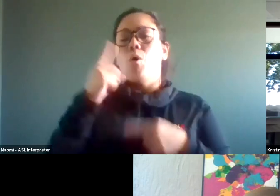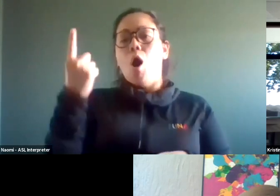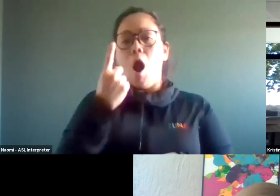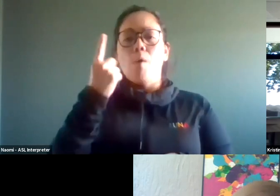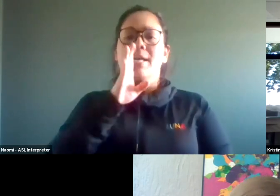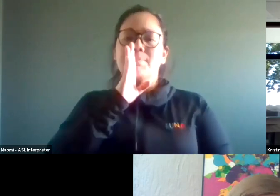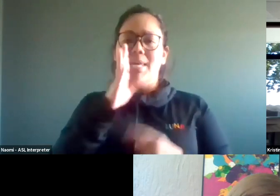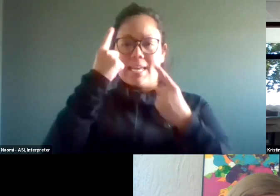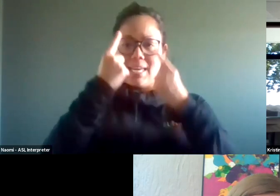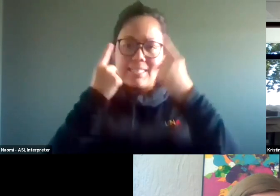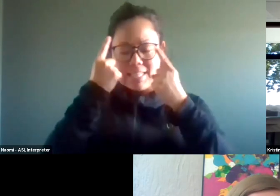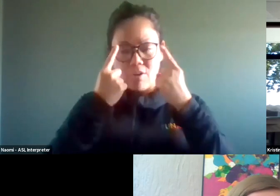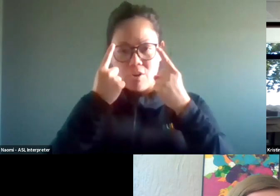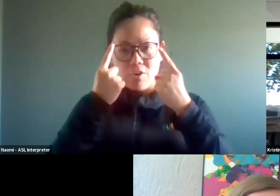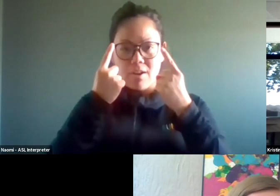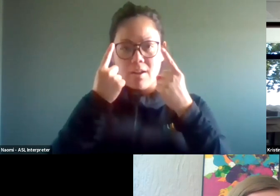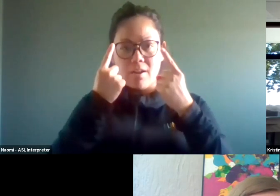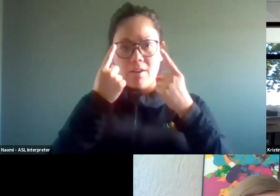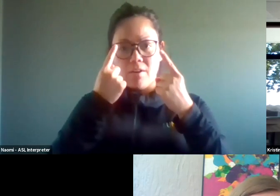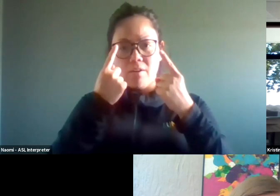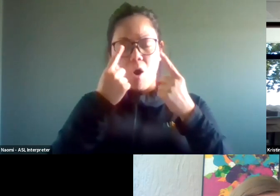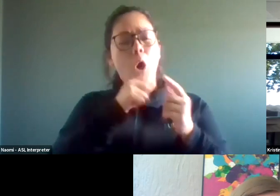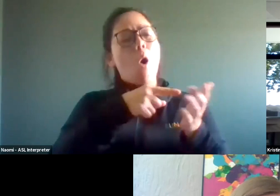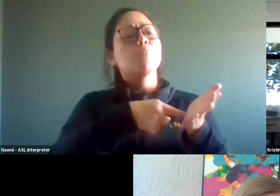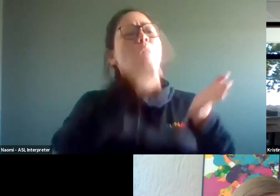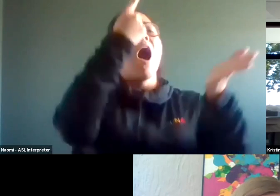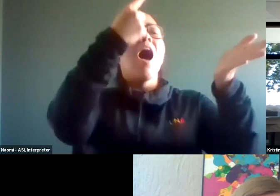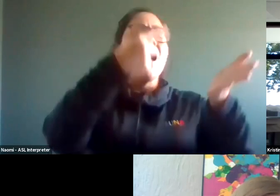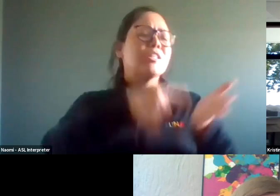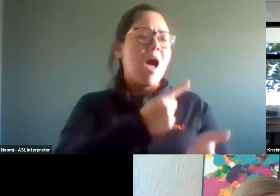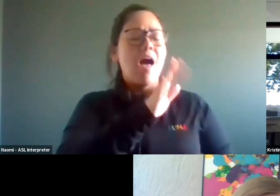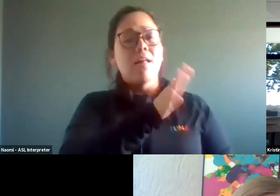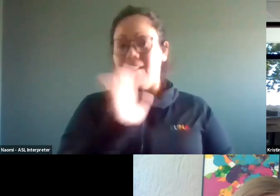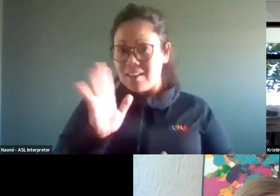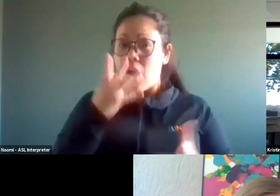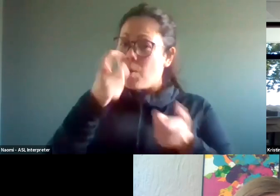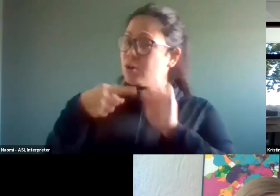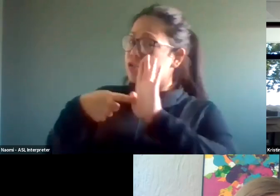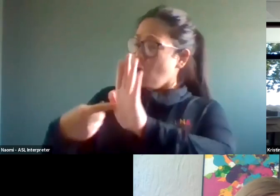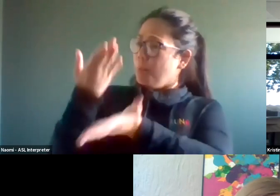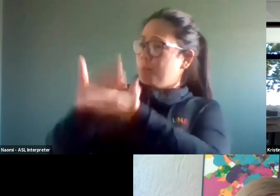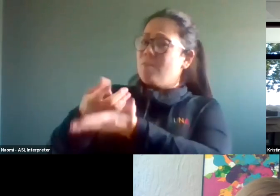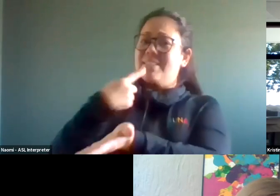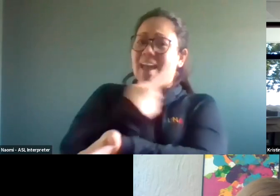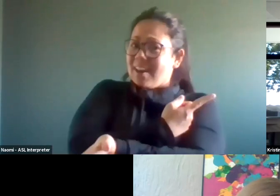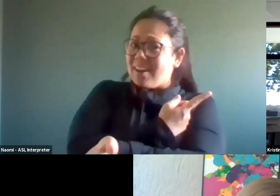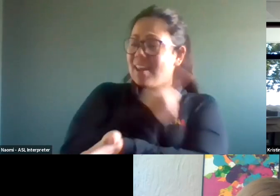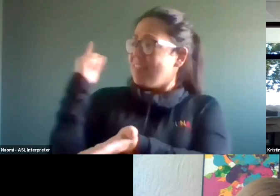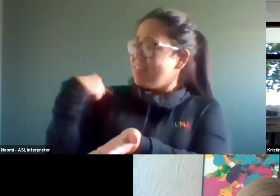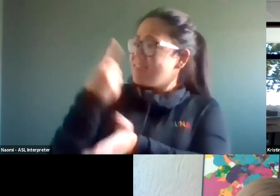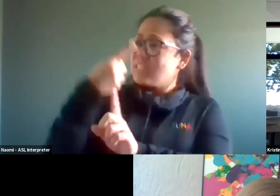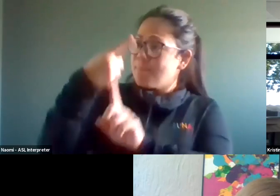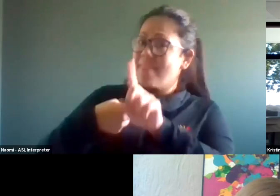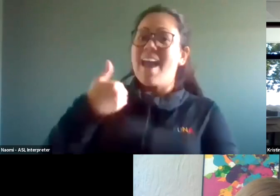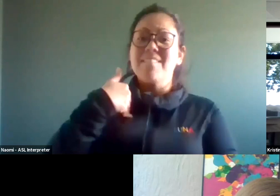considered an anecdotal, you know, kind of fringe thing. You want to be able to show somebody, look, in the past month, I've had